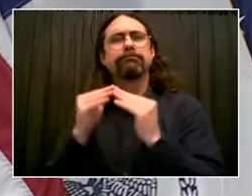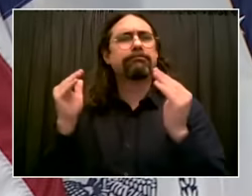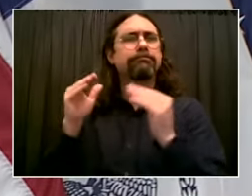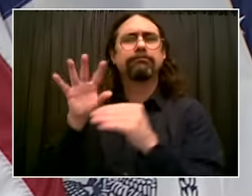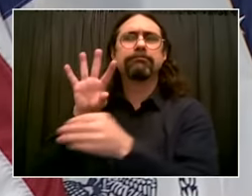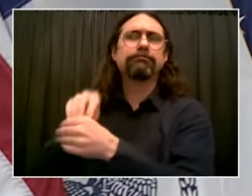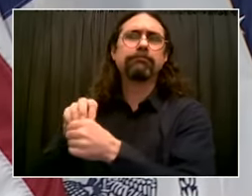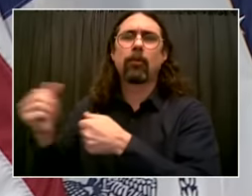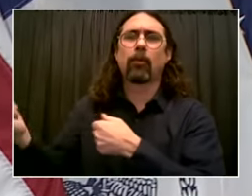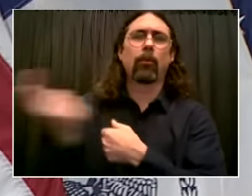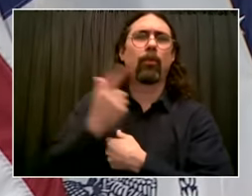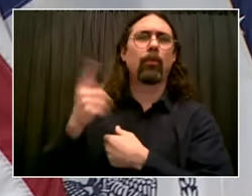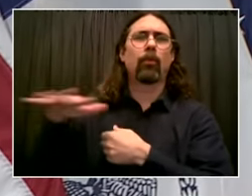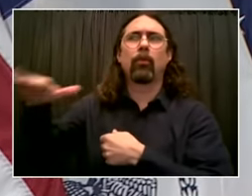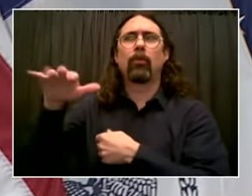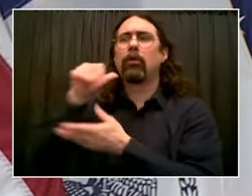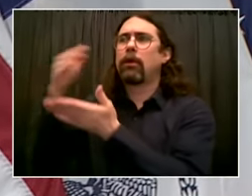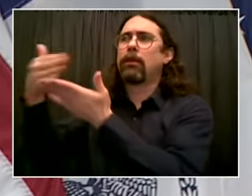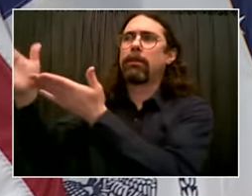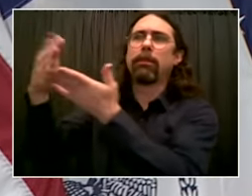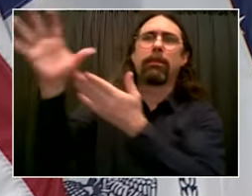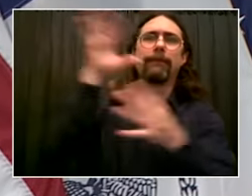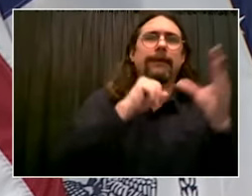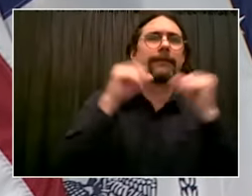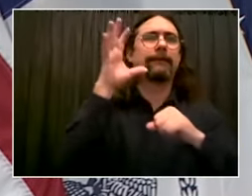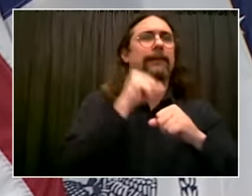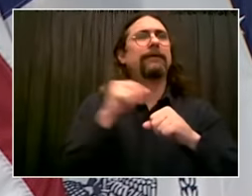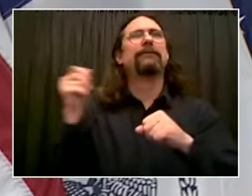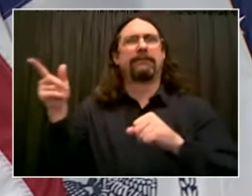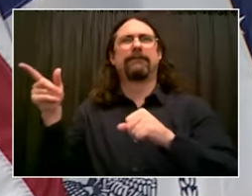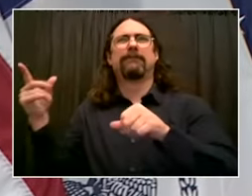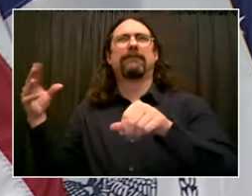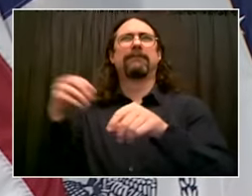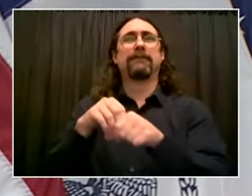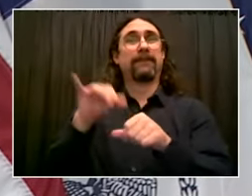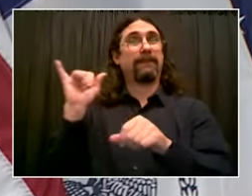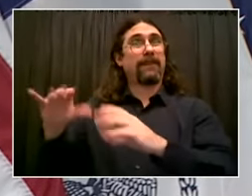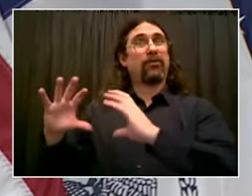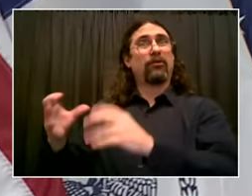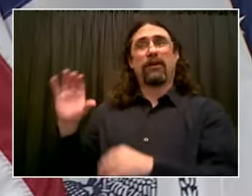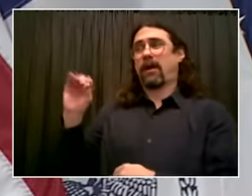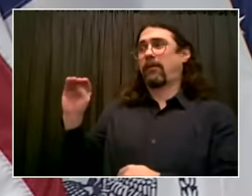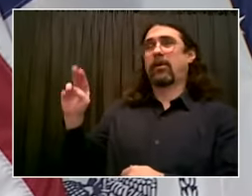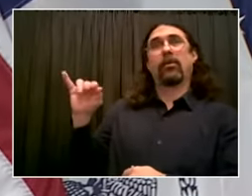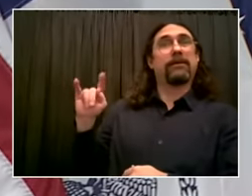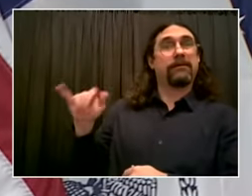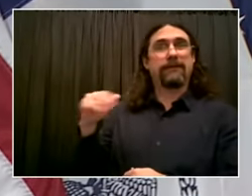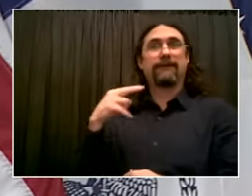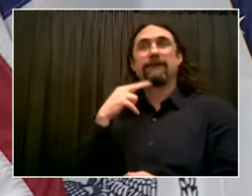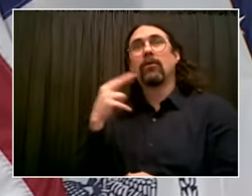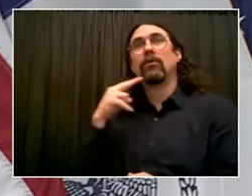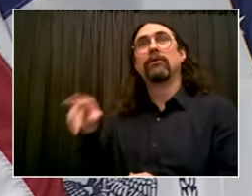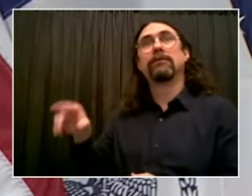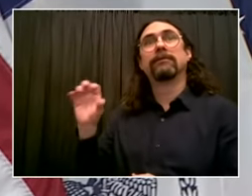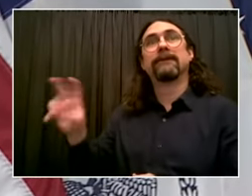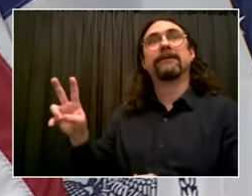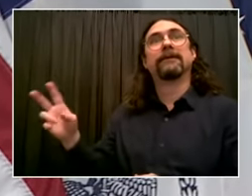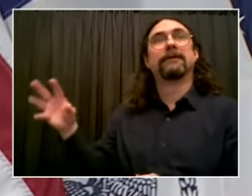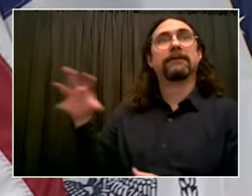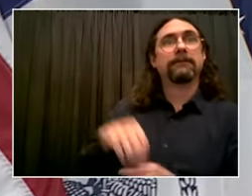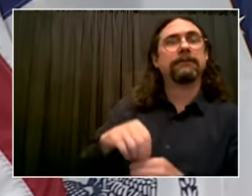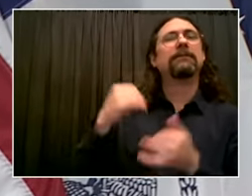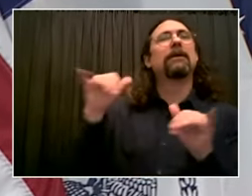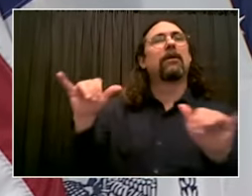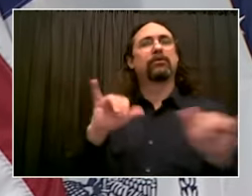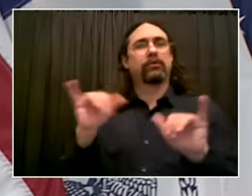now to pass community hiring legislation in Albany so that when there's development in New York City as part of our comeback, the jobs in that development go